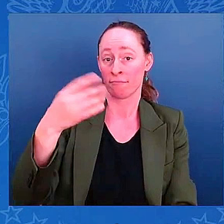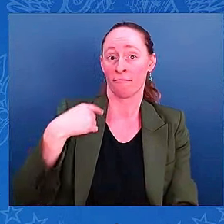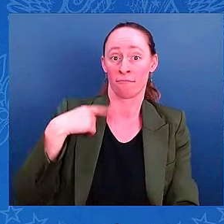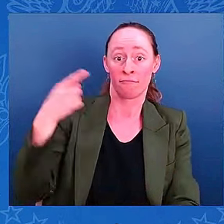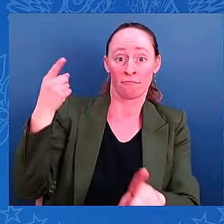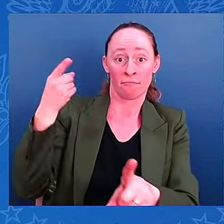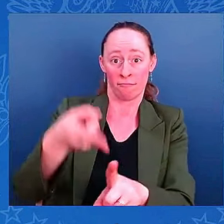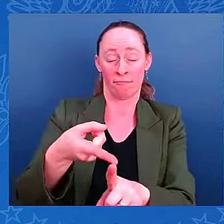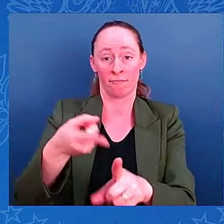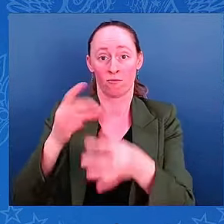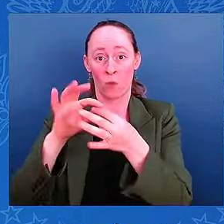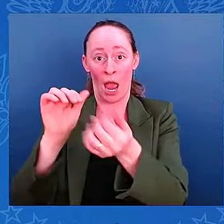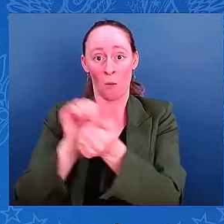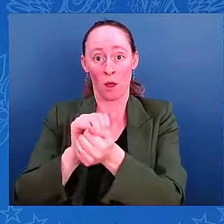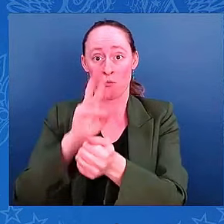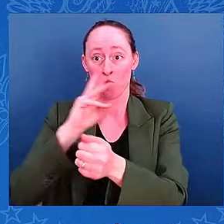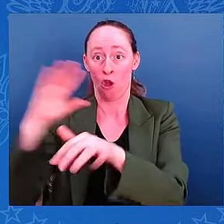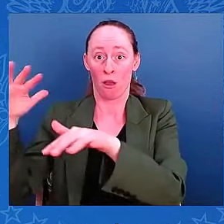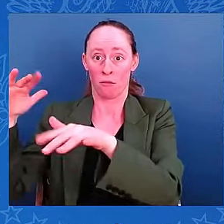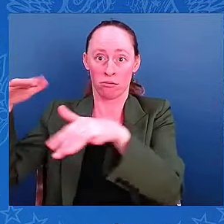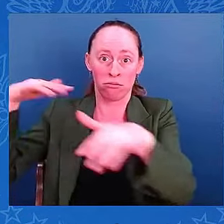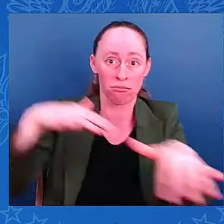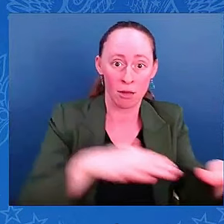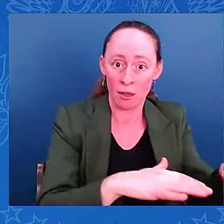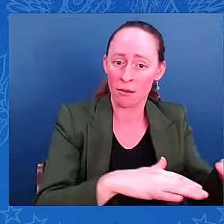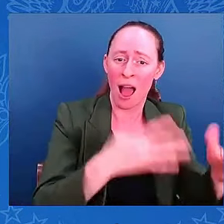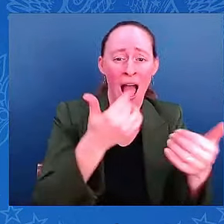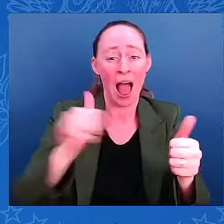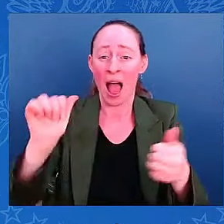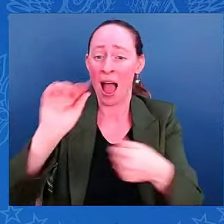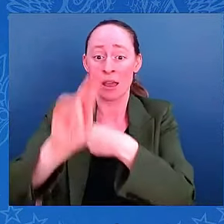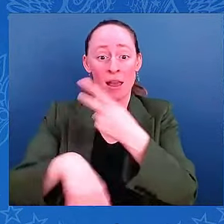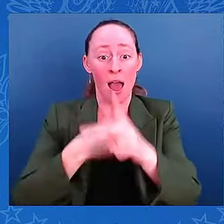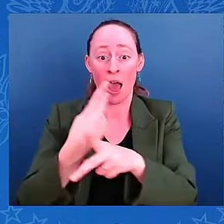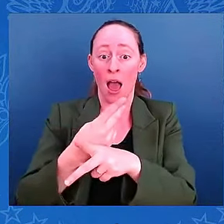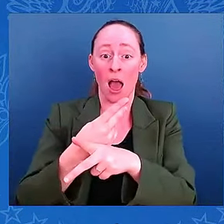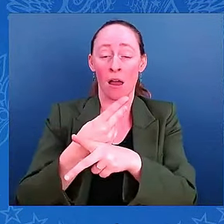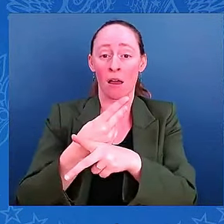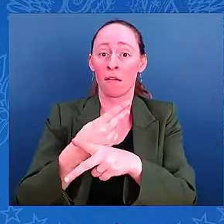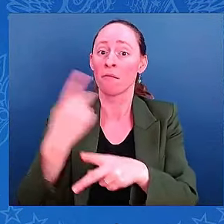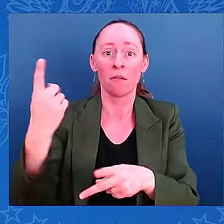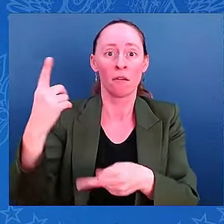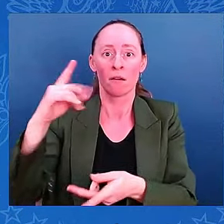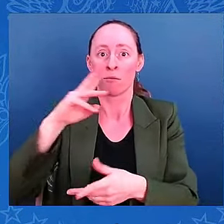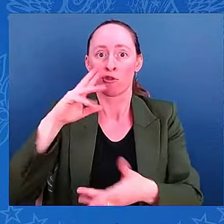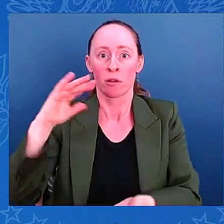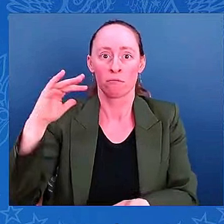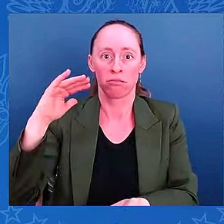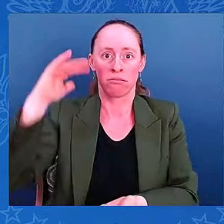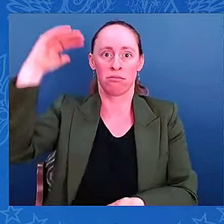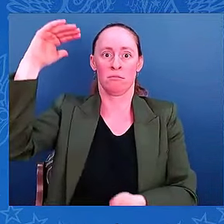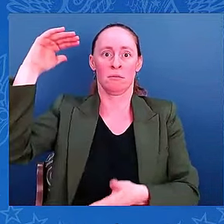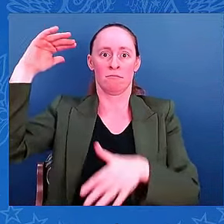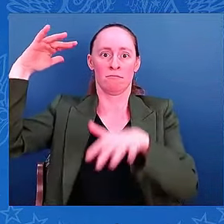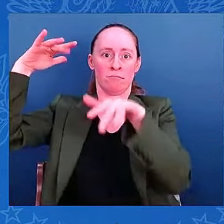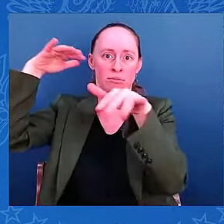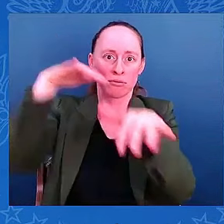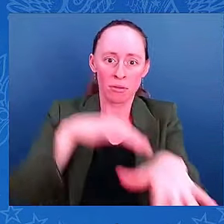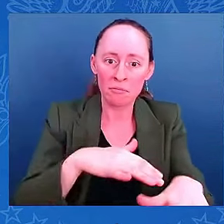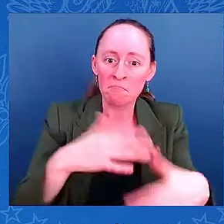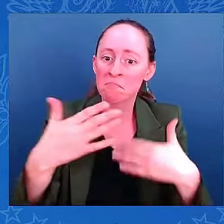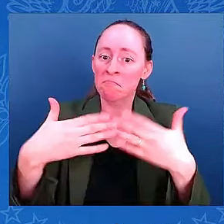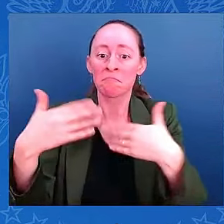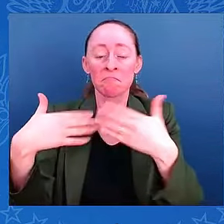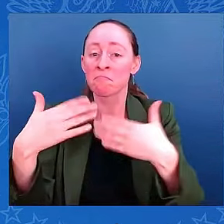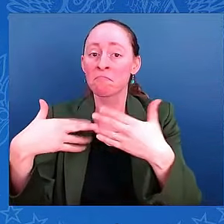increased water flow, storm surge, whether it's wave-driven or otherwise. It creates conditions that are